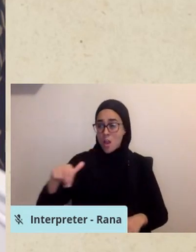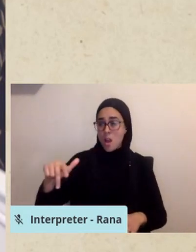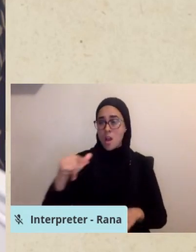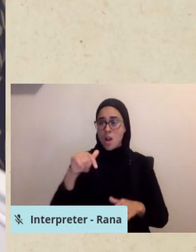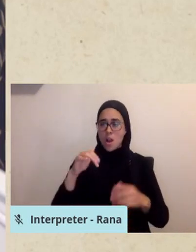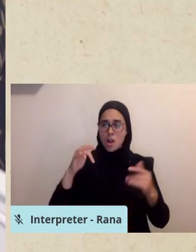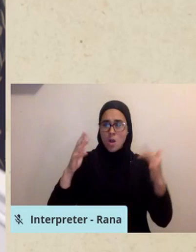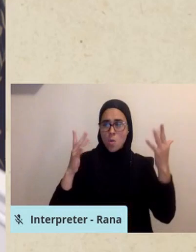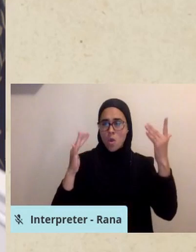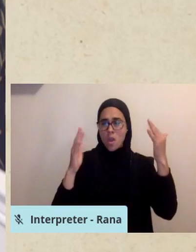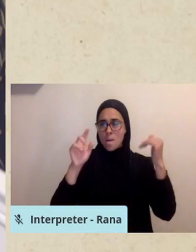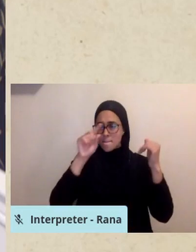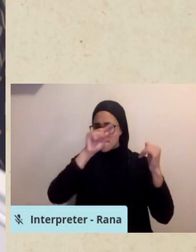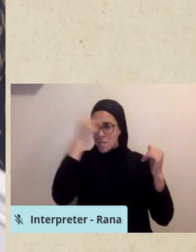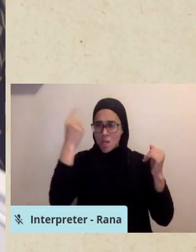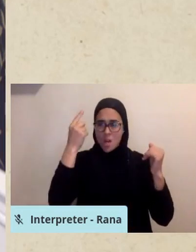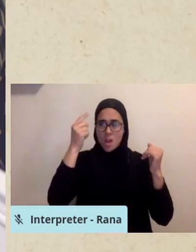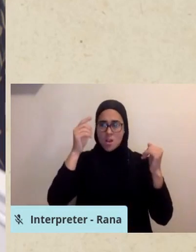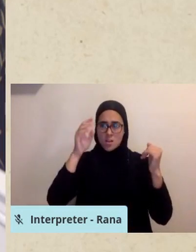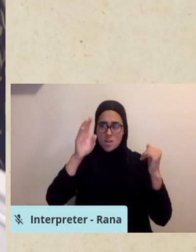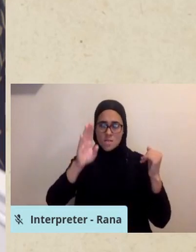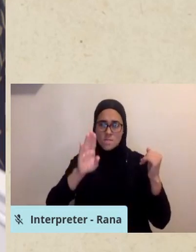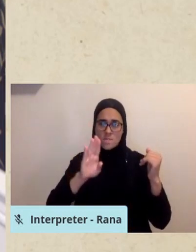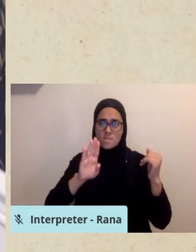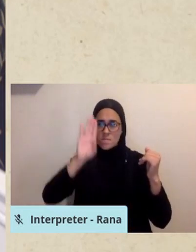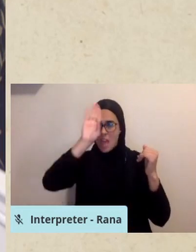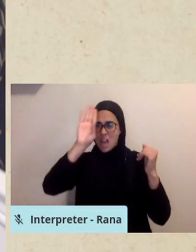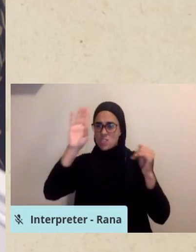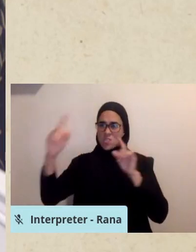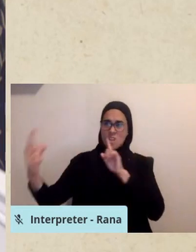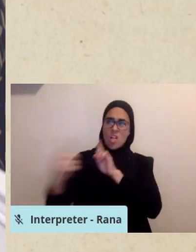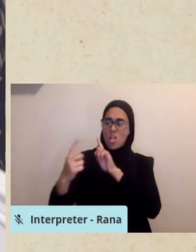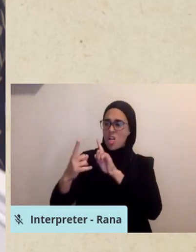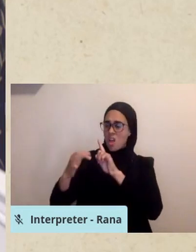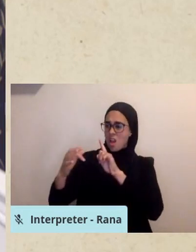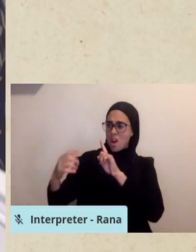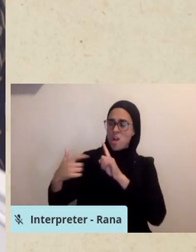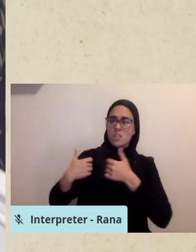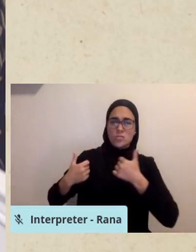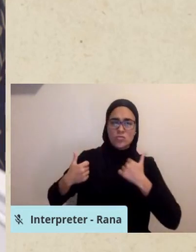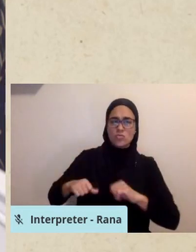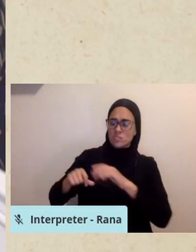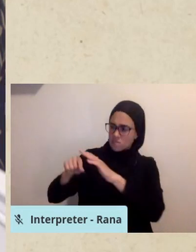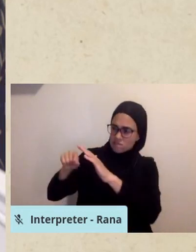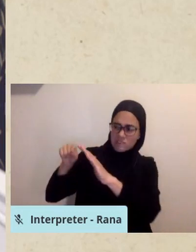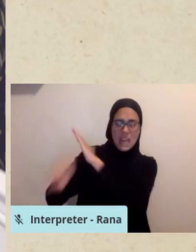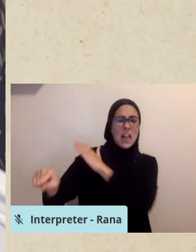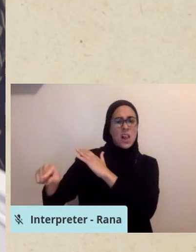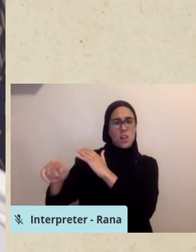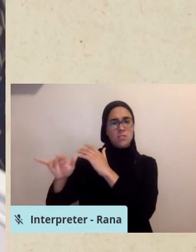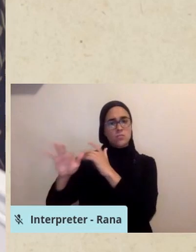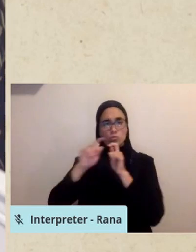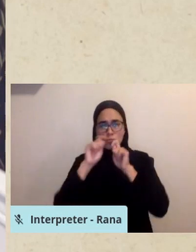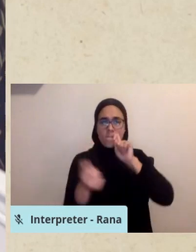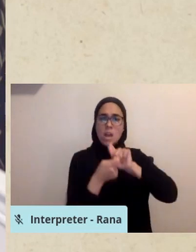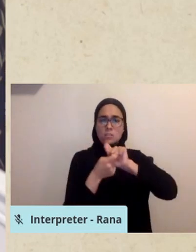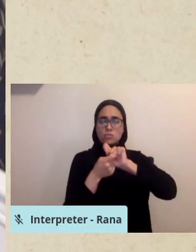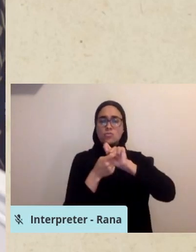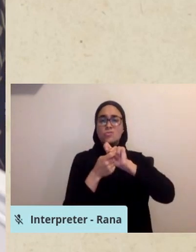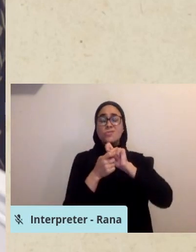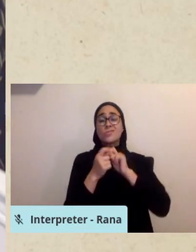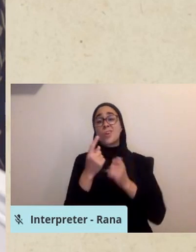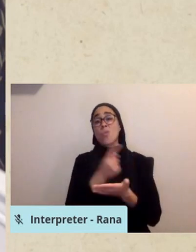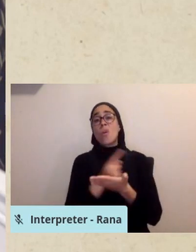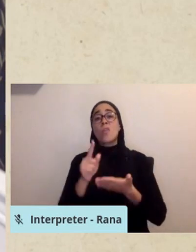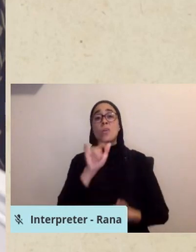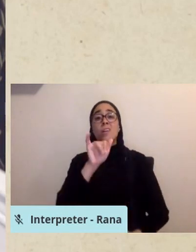black bastard would come out of a pub and have a go at me about something, you know? So that I could kill him. It took me a week, maybe a